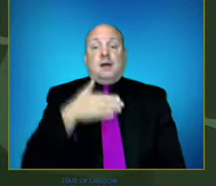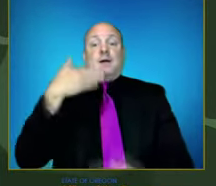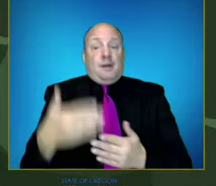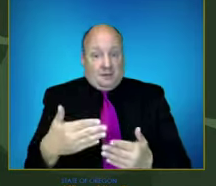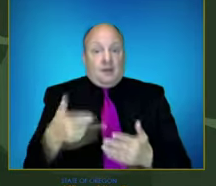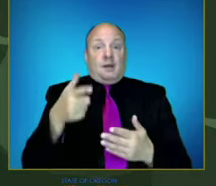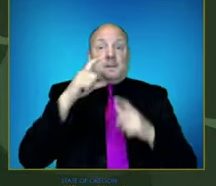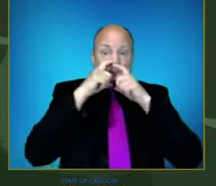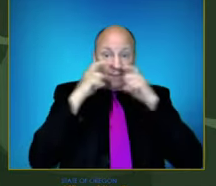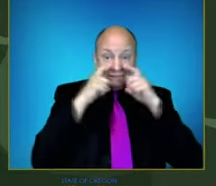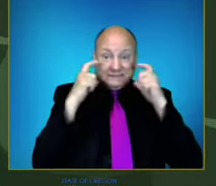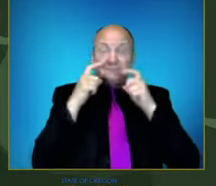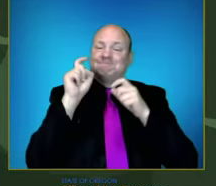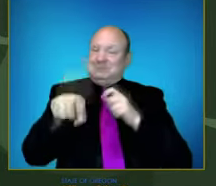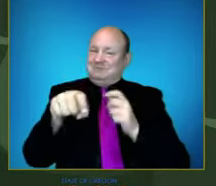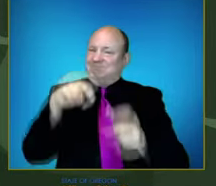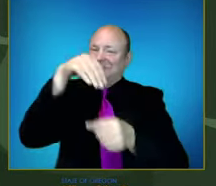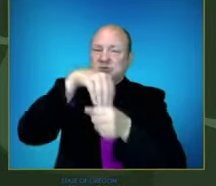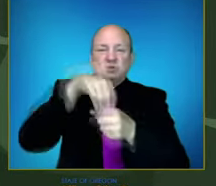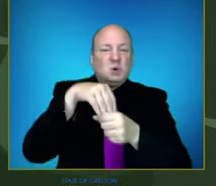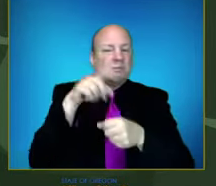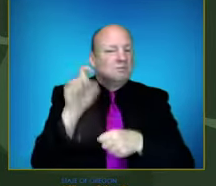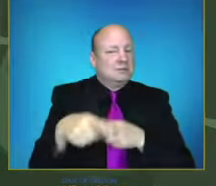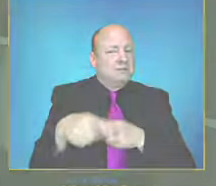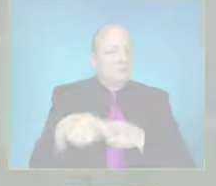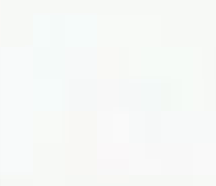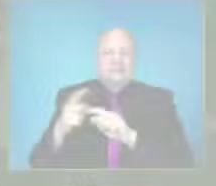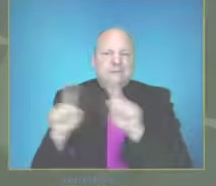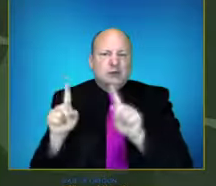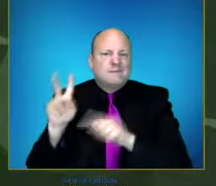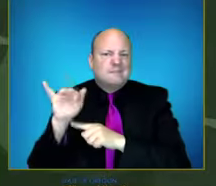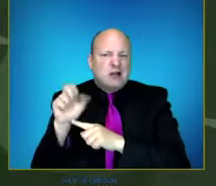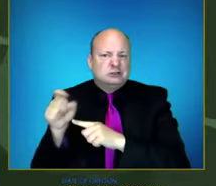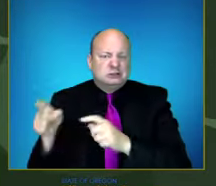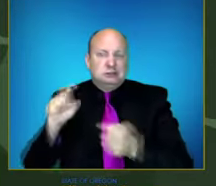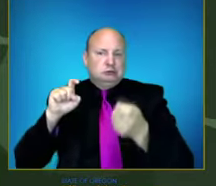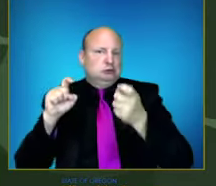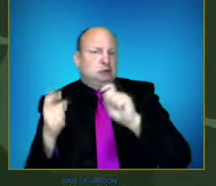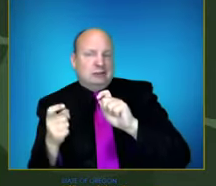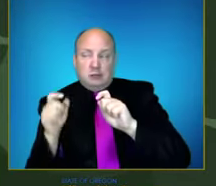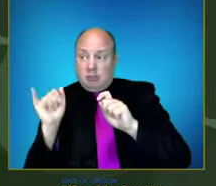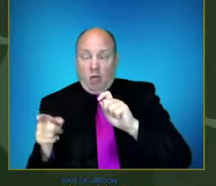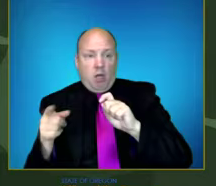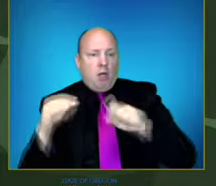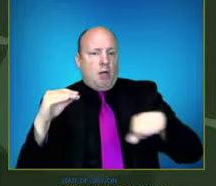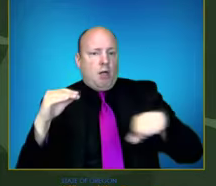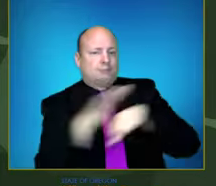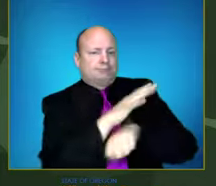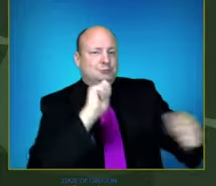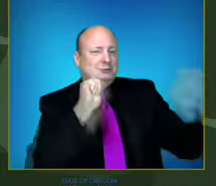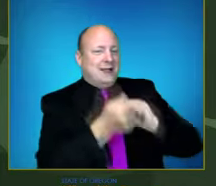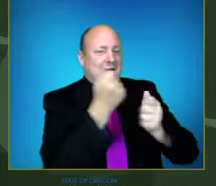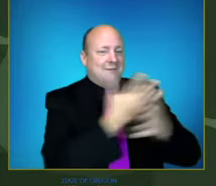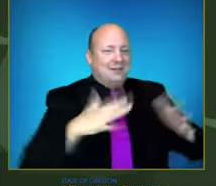settings, effective this Friday, August 13th. Modeling from the Oregon Health Authority and